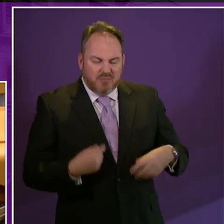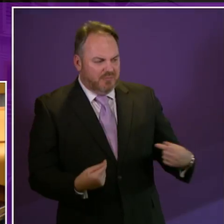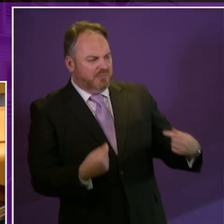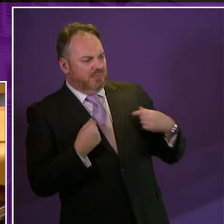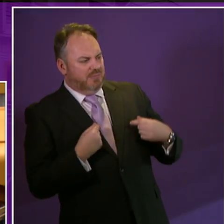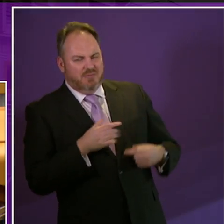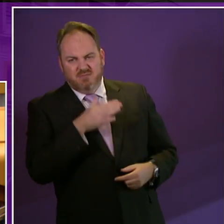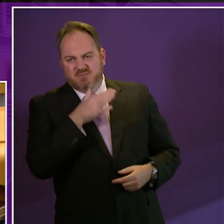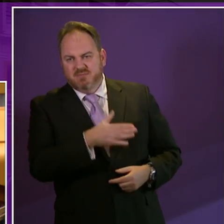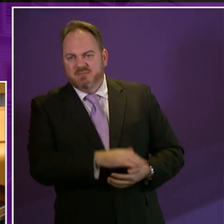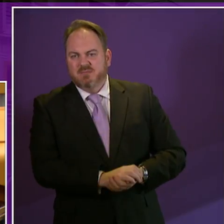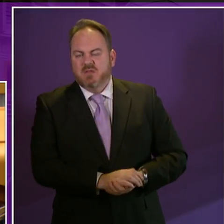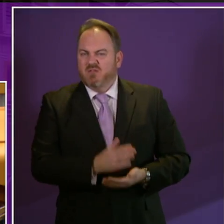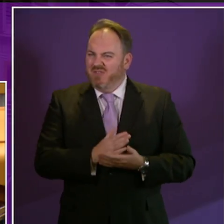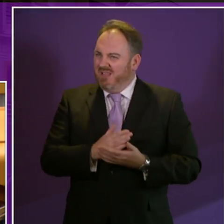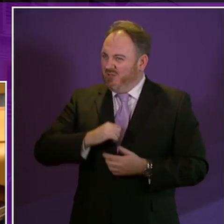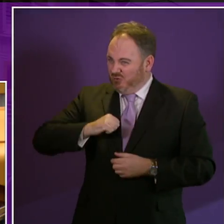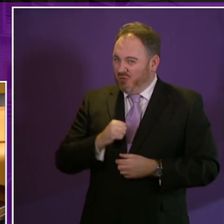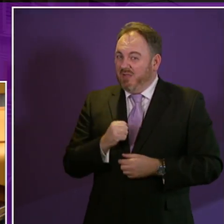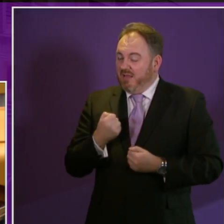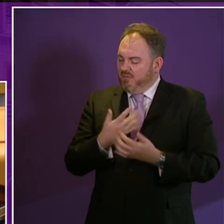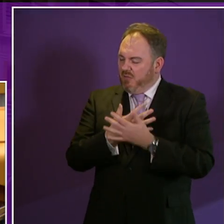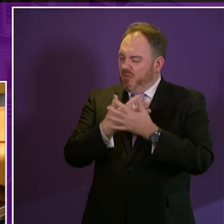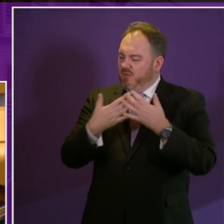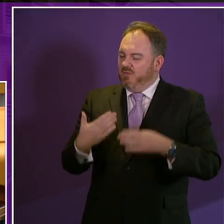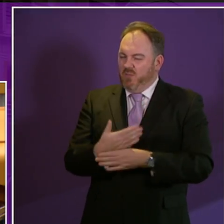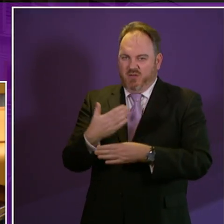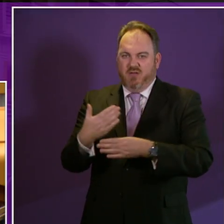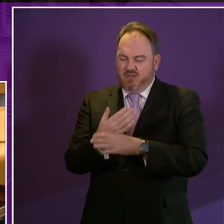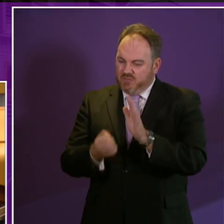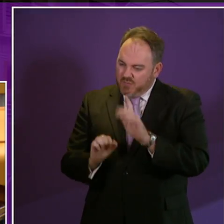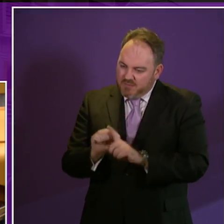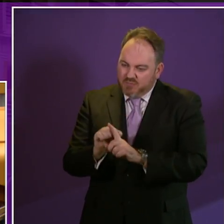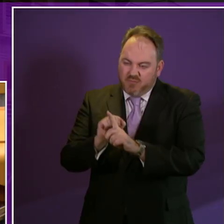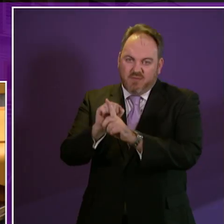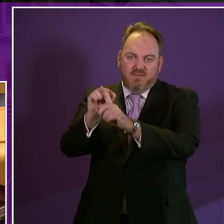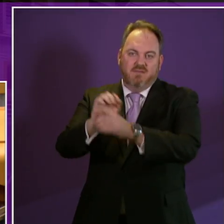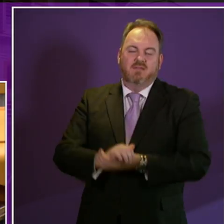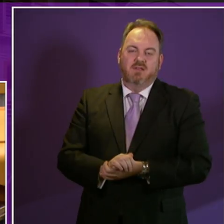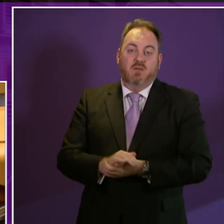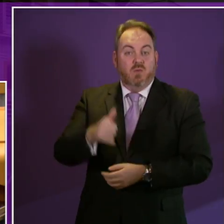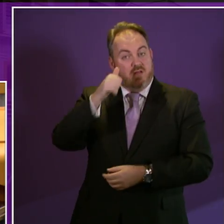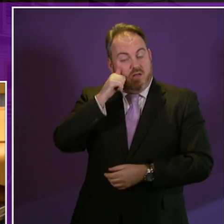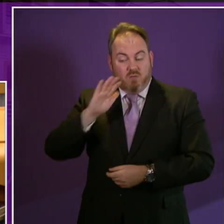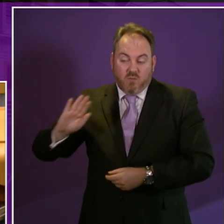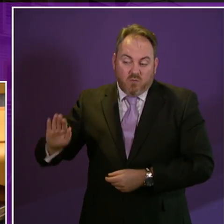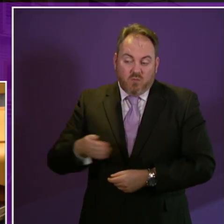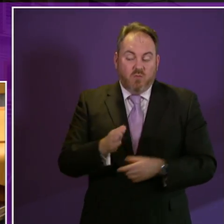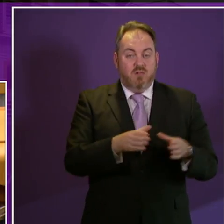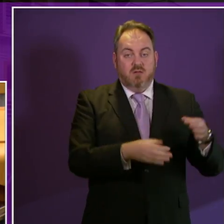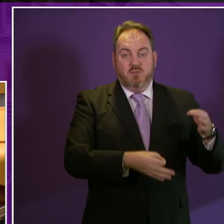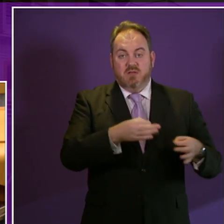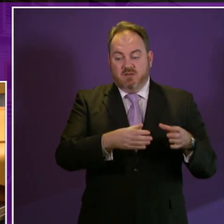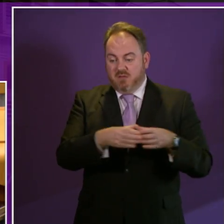Scotland we have a long way to go in all areas. It's clear that all parties have to support efforts